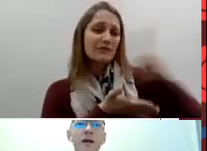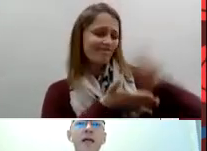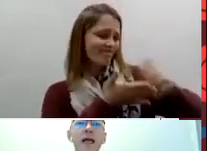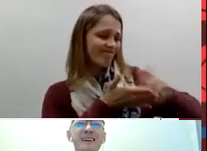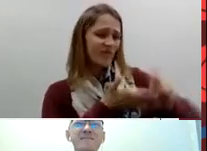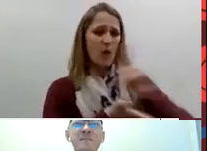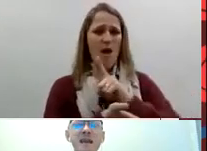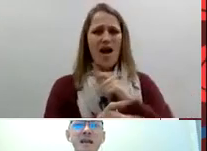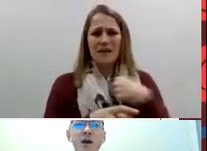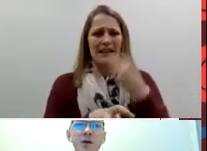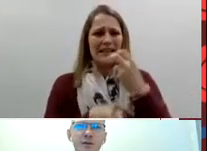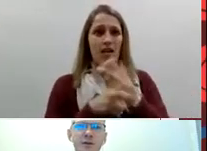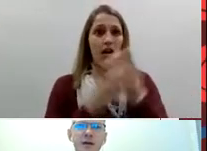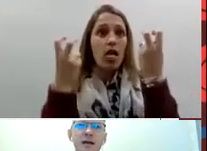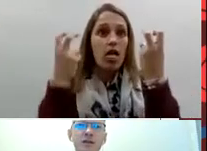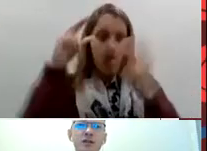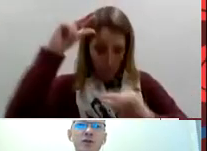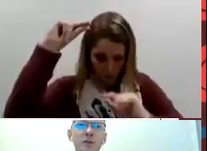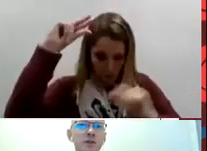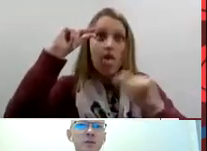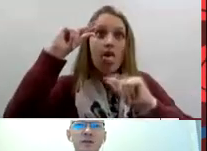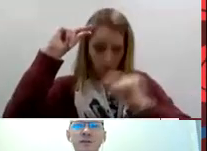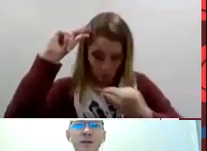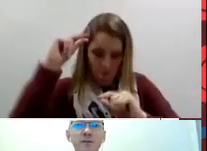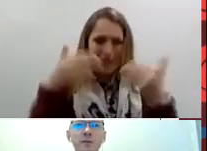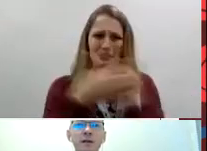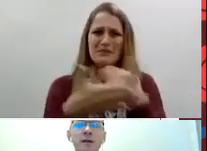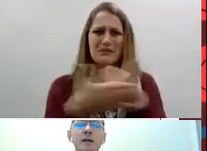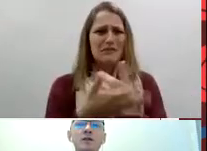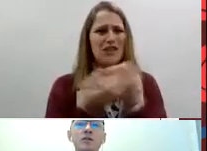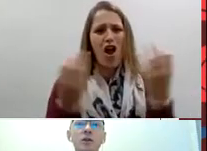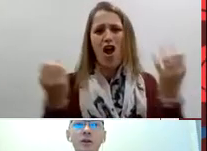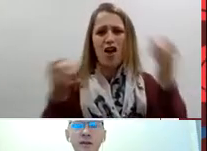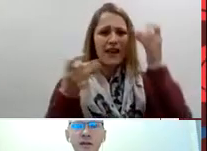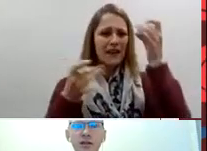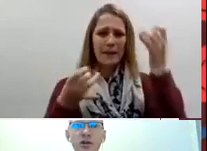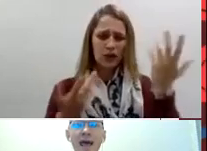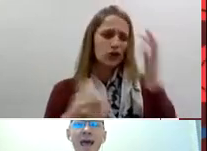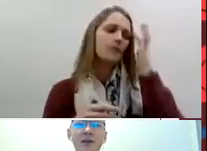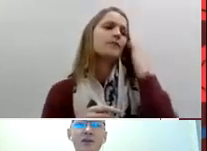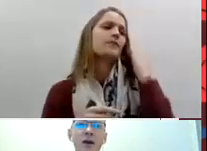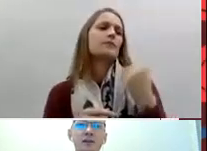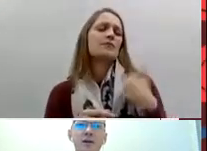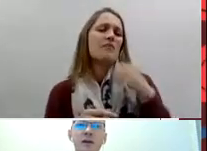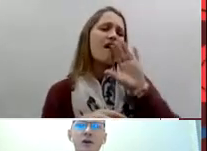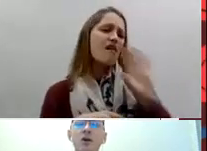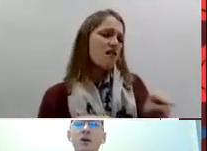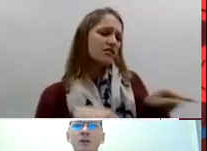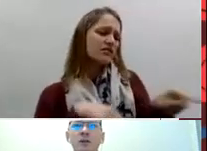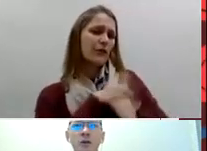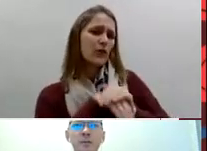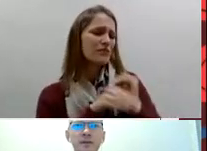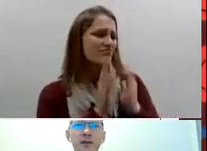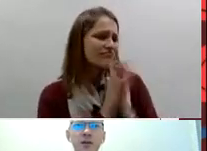down as many notes as she could because it was difficult for me to look at the teacher and write down I